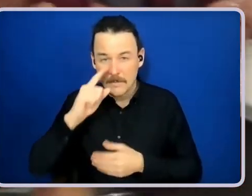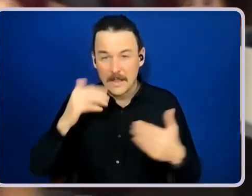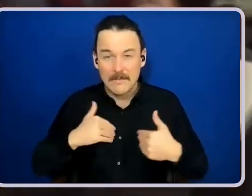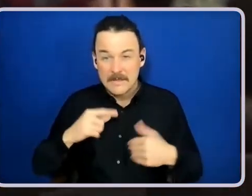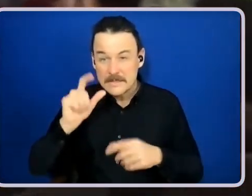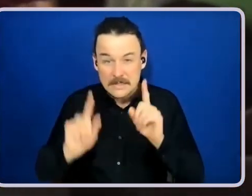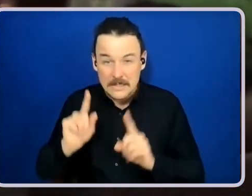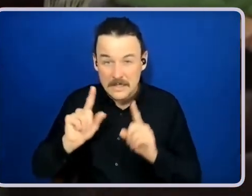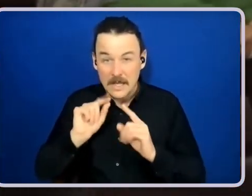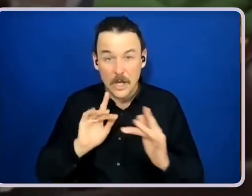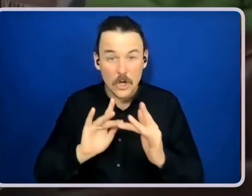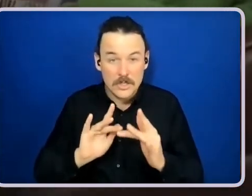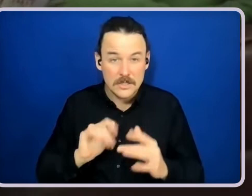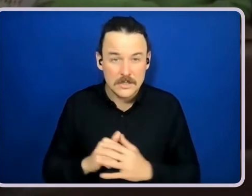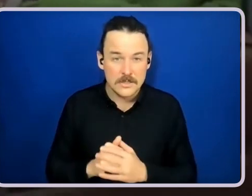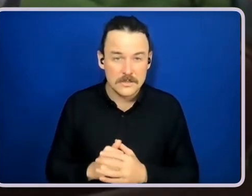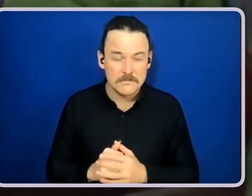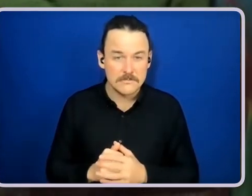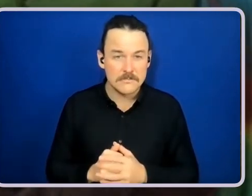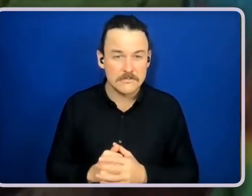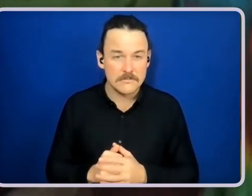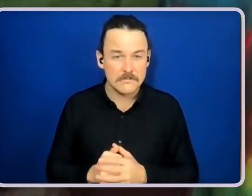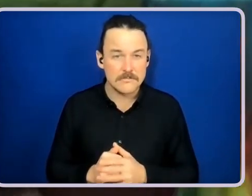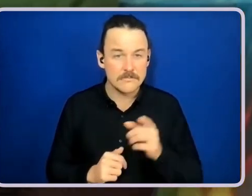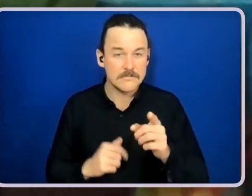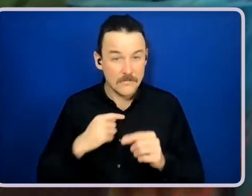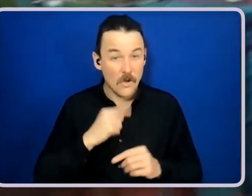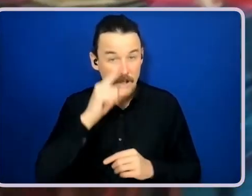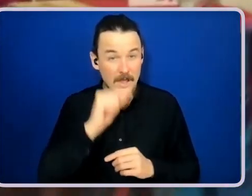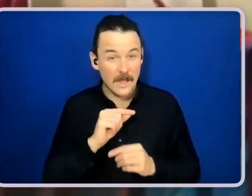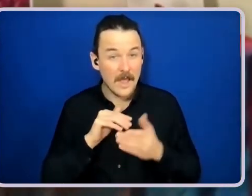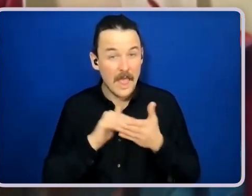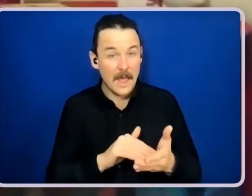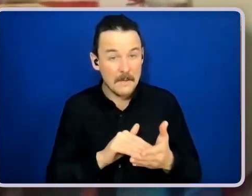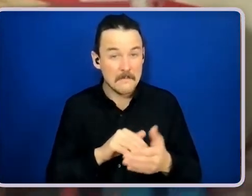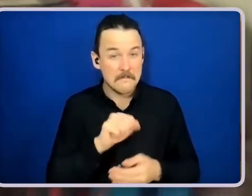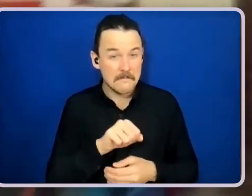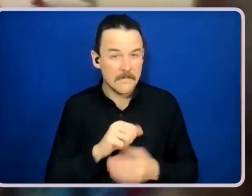I can, I can, I don't help in that area. Of course you can, Andrea.